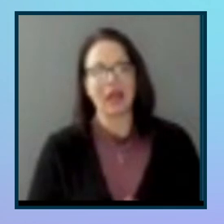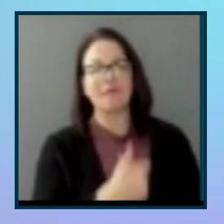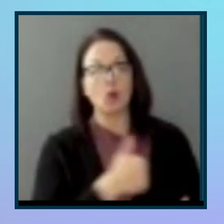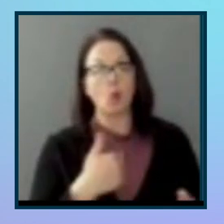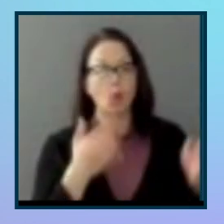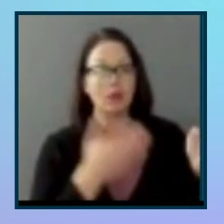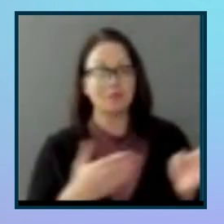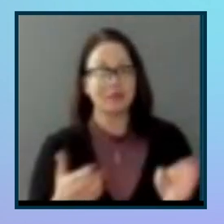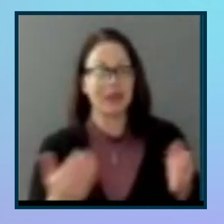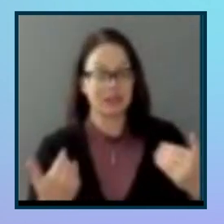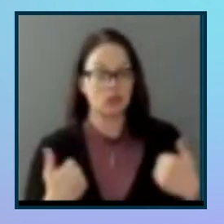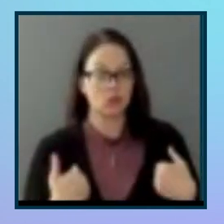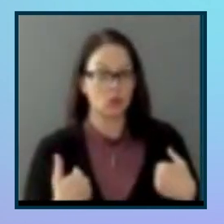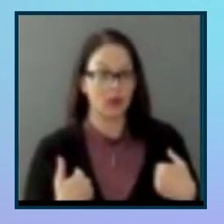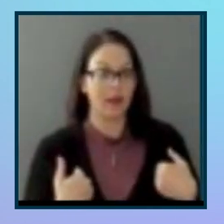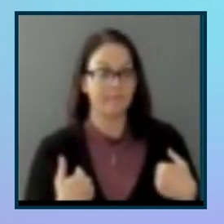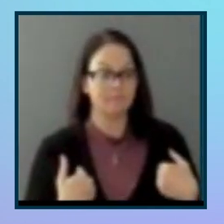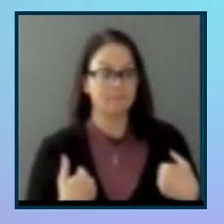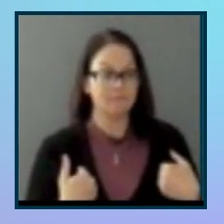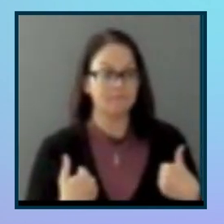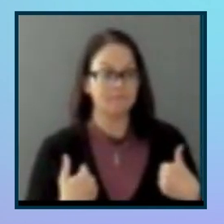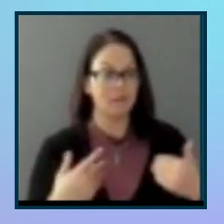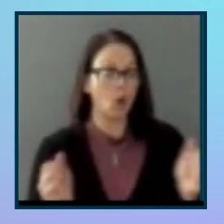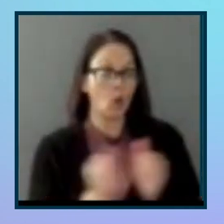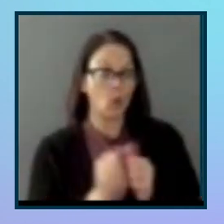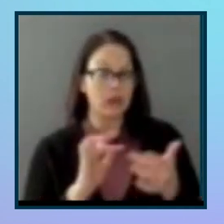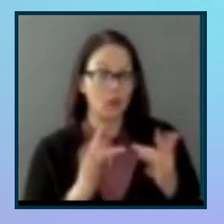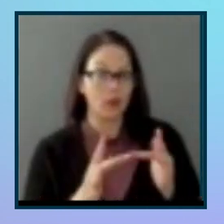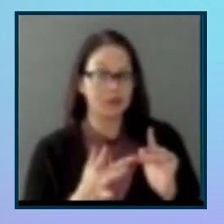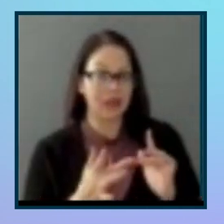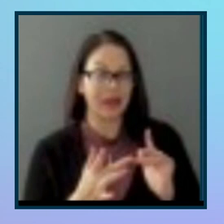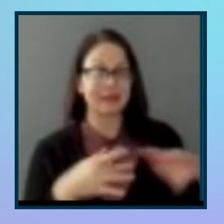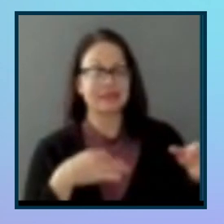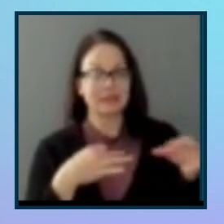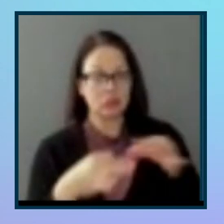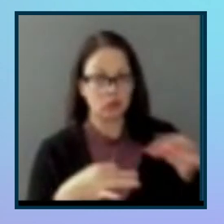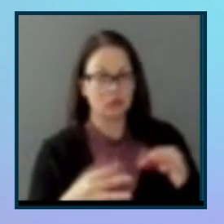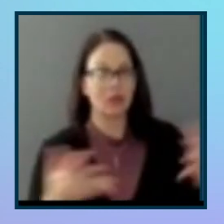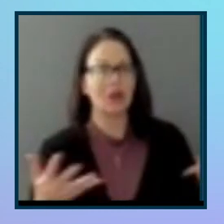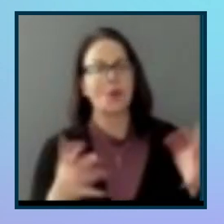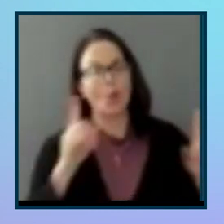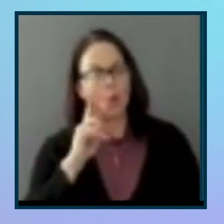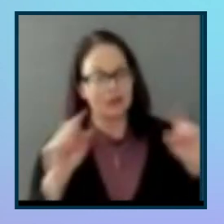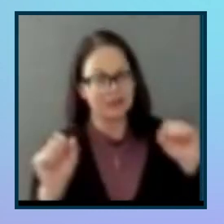um, on, you know, with the site is, is descriptions of what the sounds are.